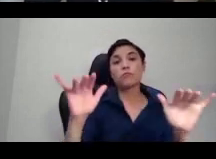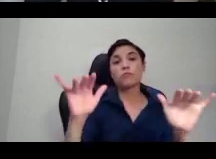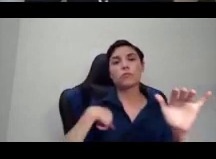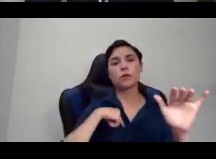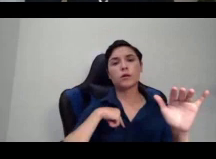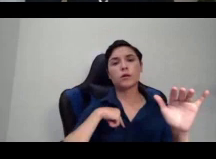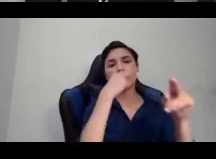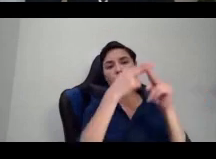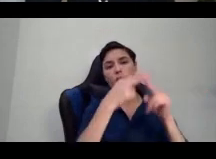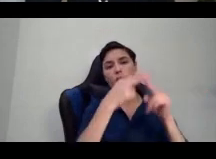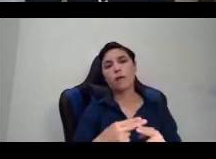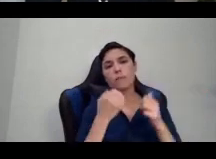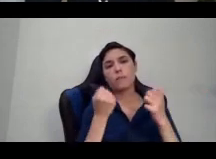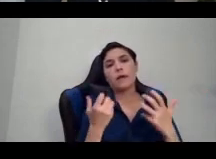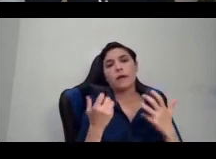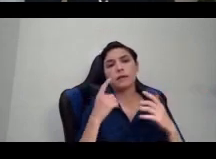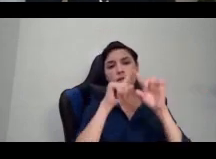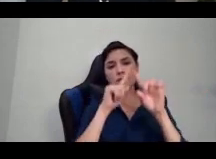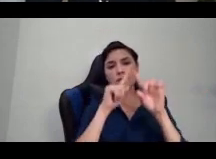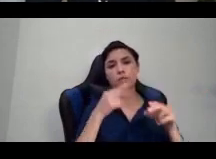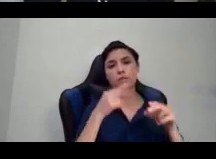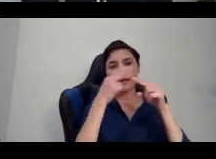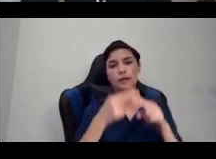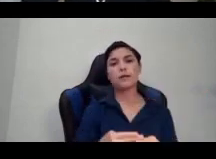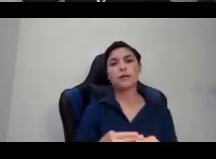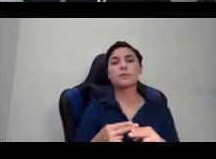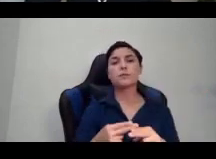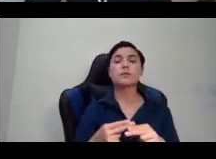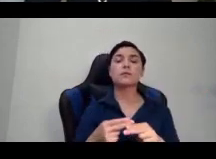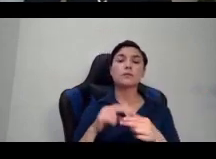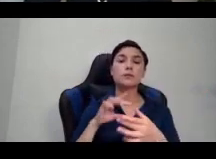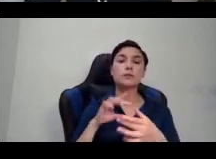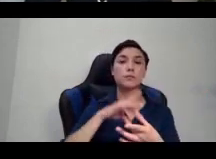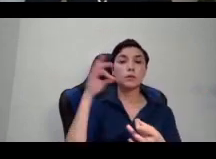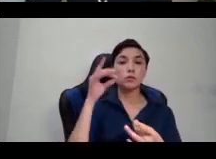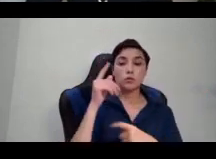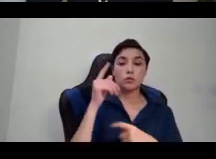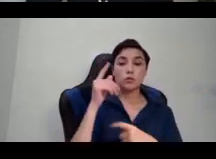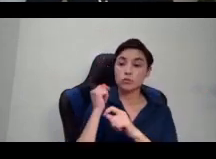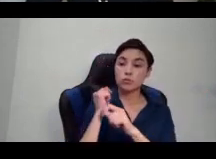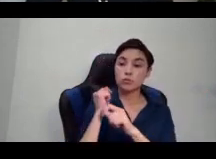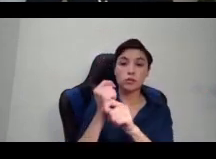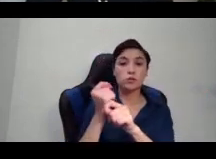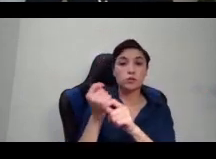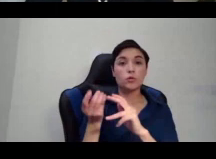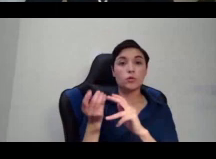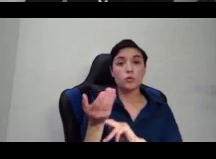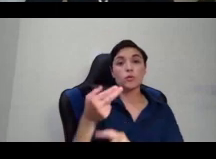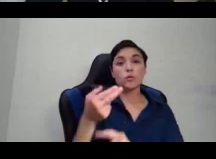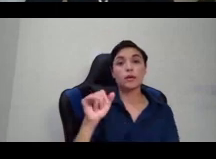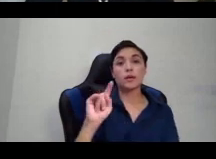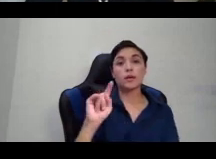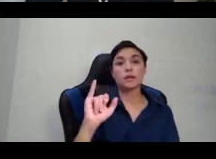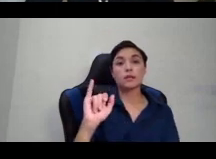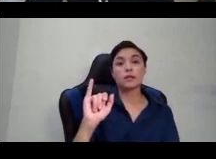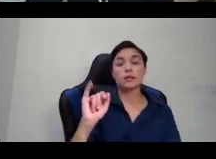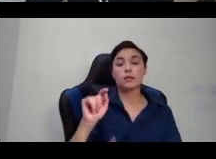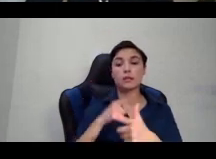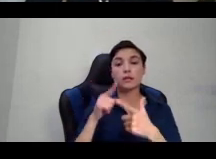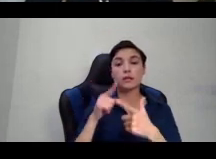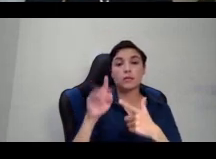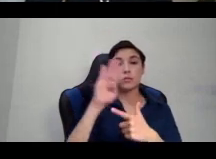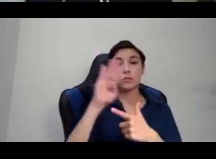and spiritual traditions throughout Haiti and Brazil and Cuba and the Dominican